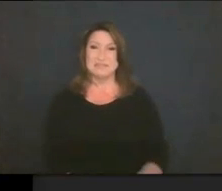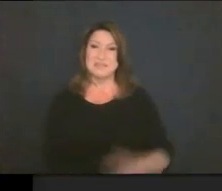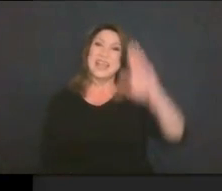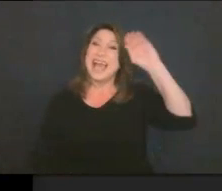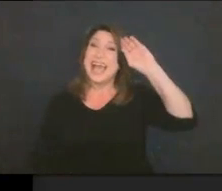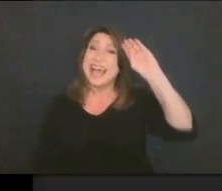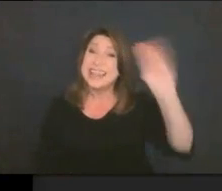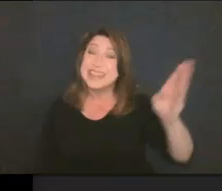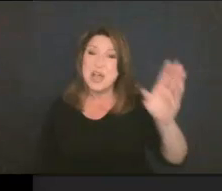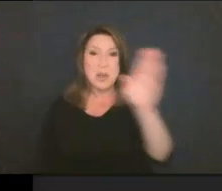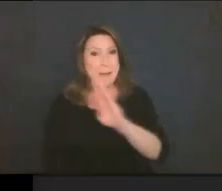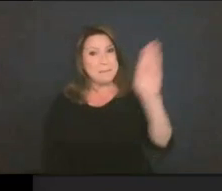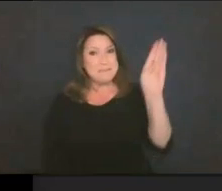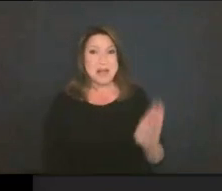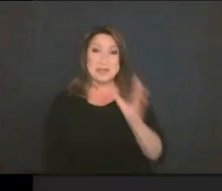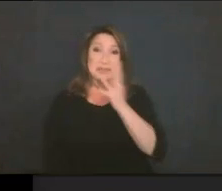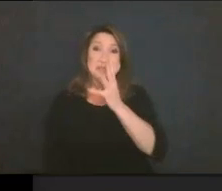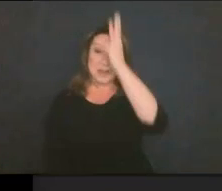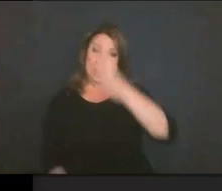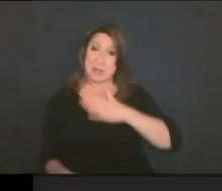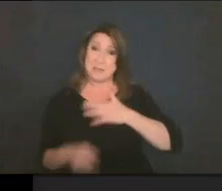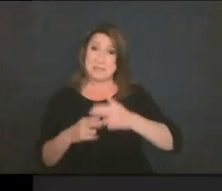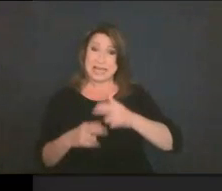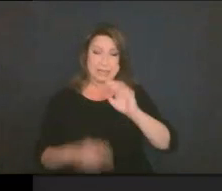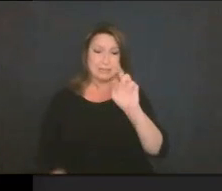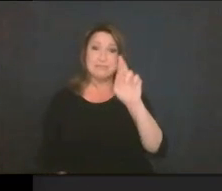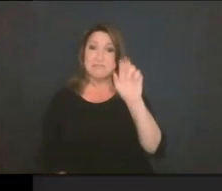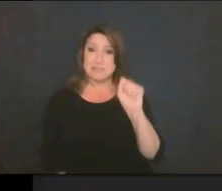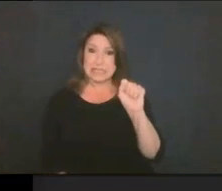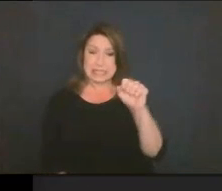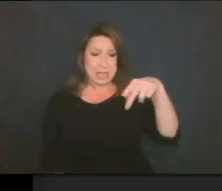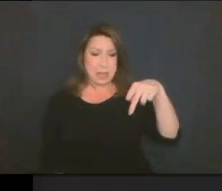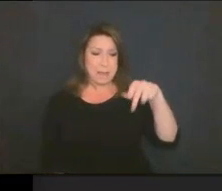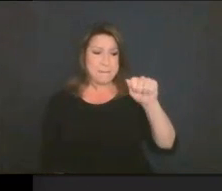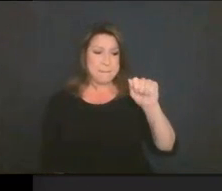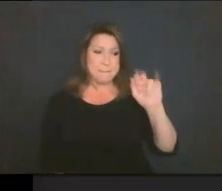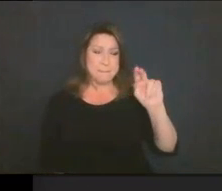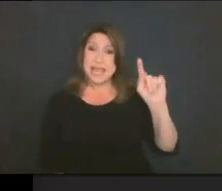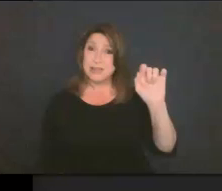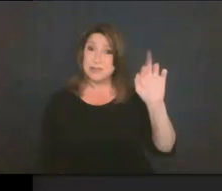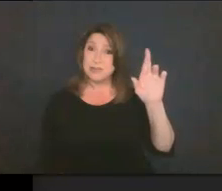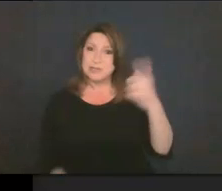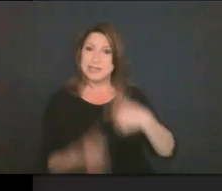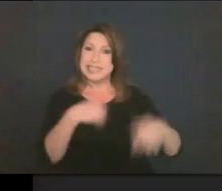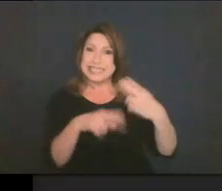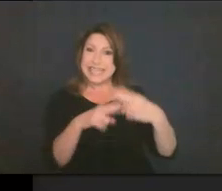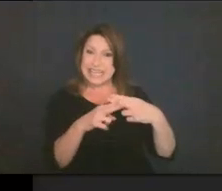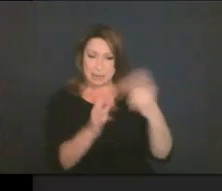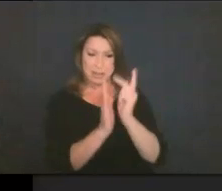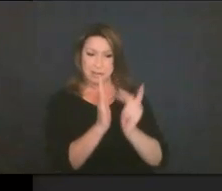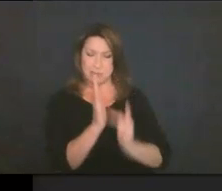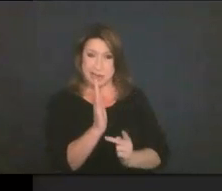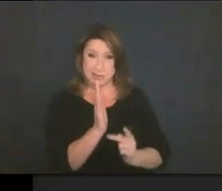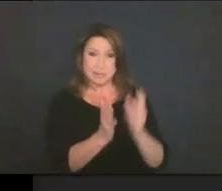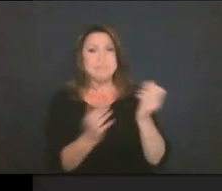Hello, Belle Reve parents. I am Mrs. Painter. A lot of you guys know me, but some of you are new to Belle